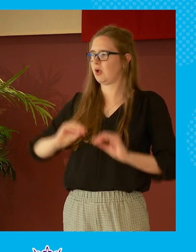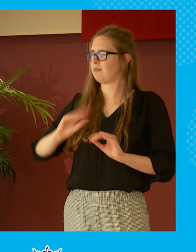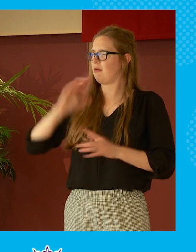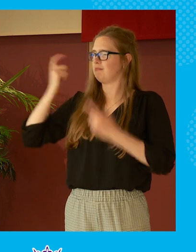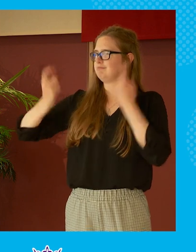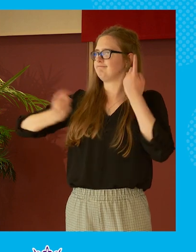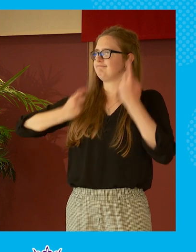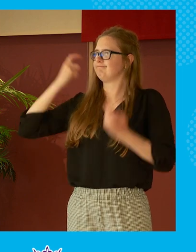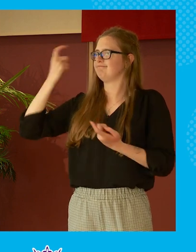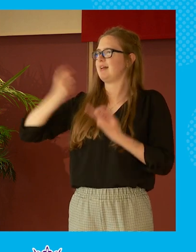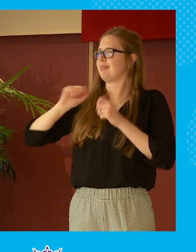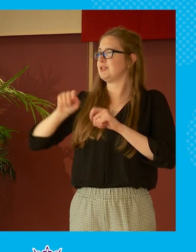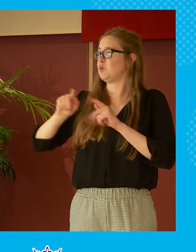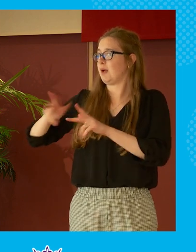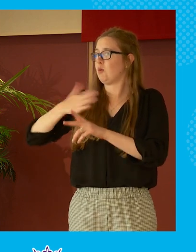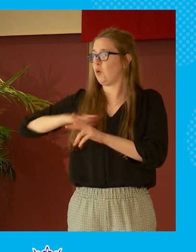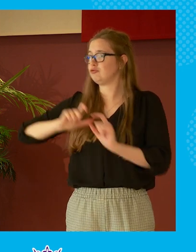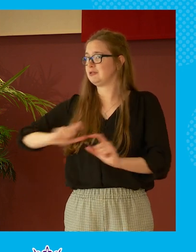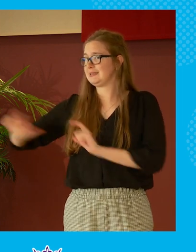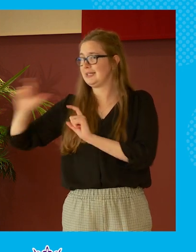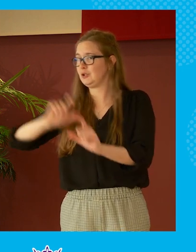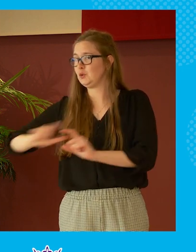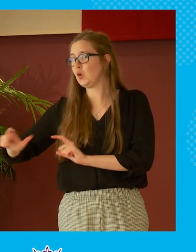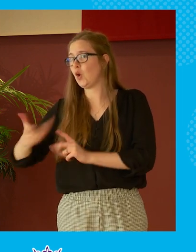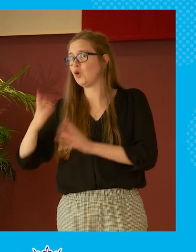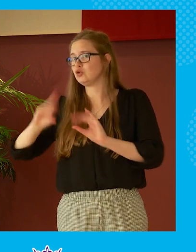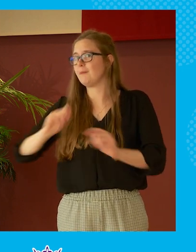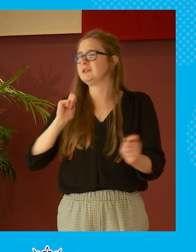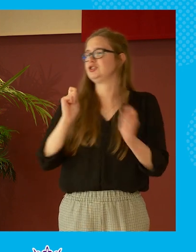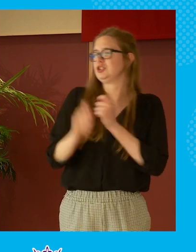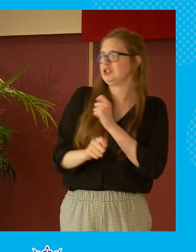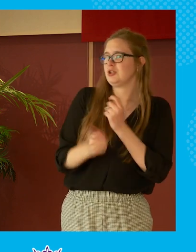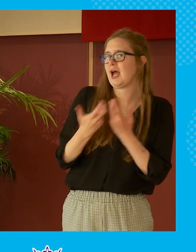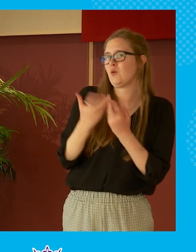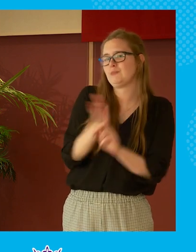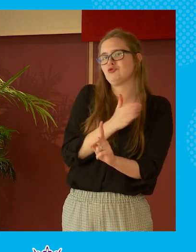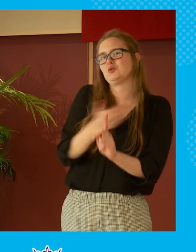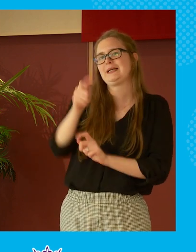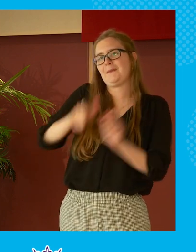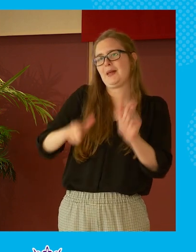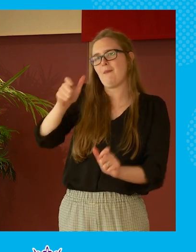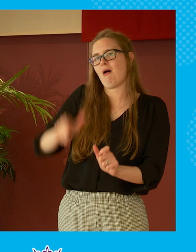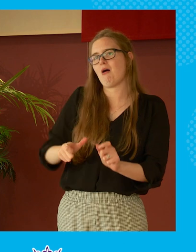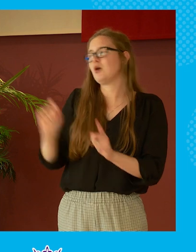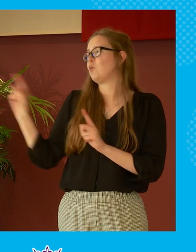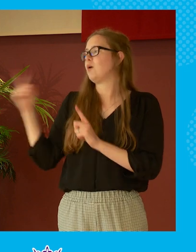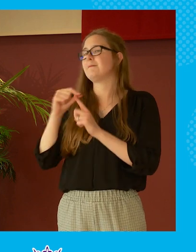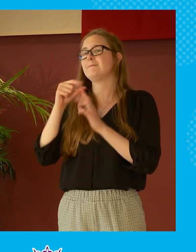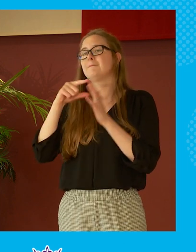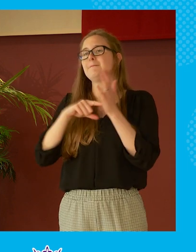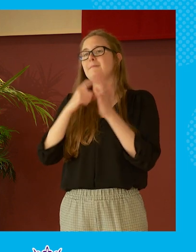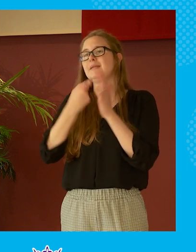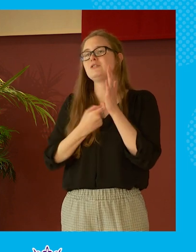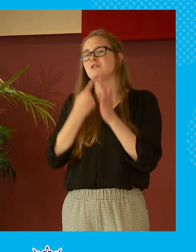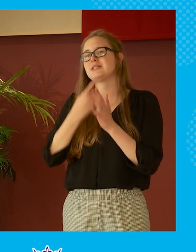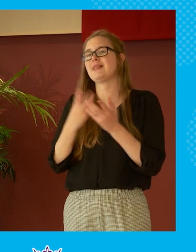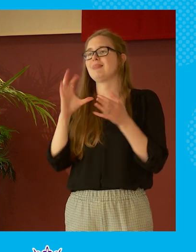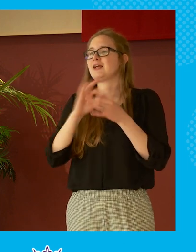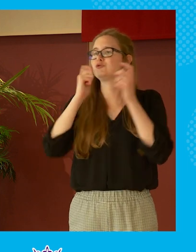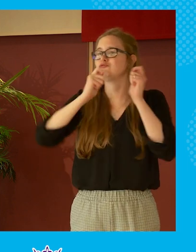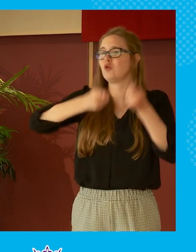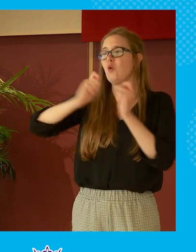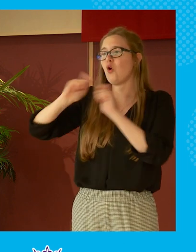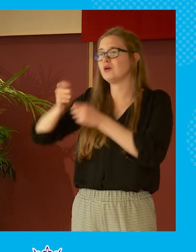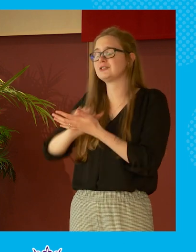whether this is the way to persuade people people you know all the things that that peter was talking about about rewards all of that's